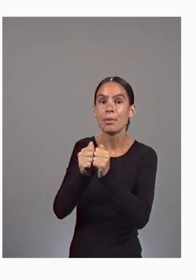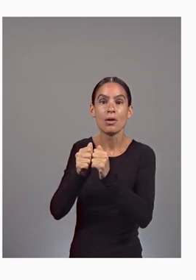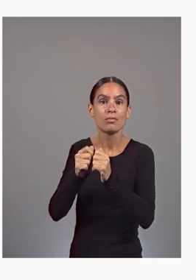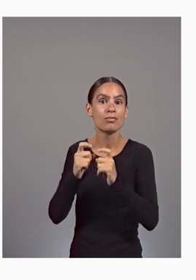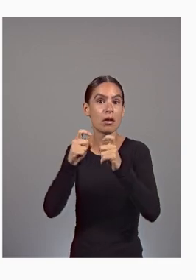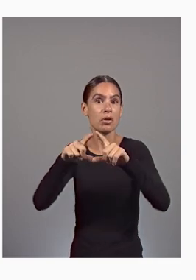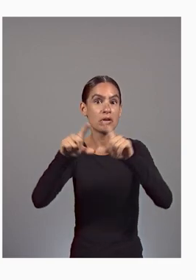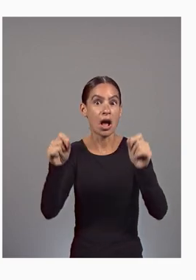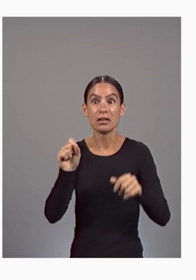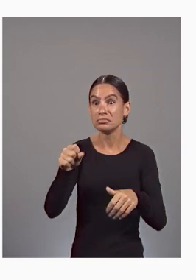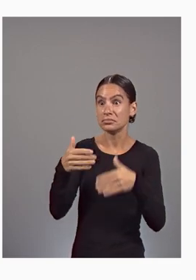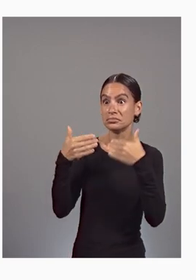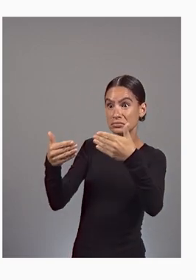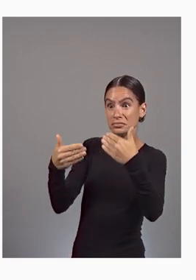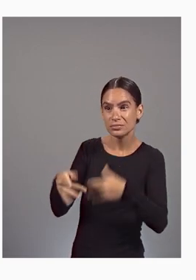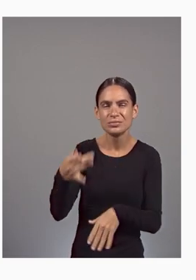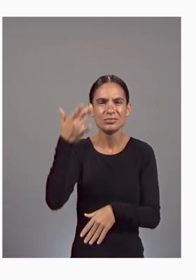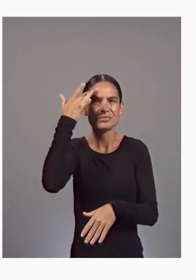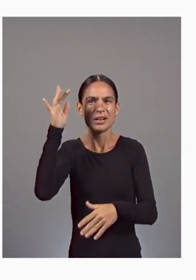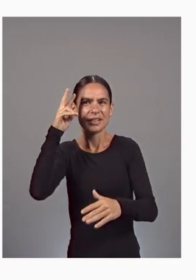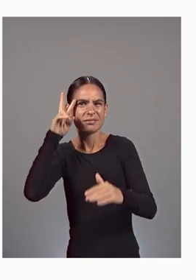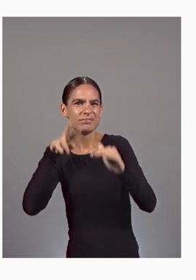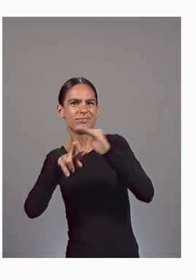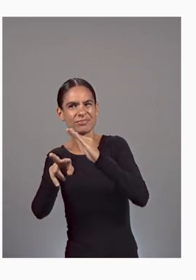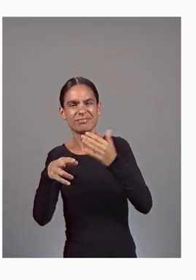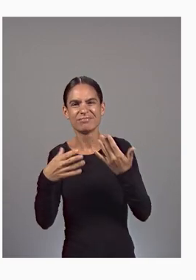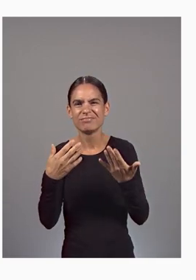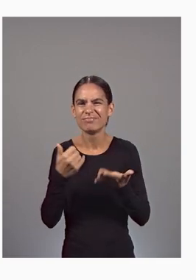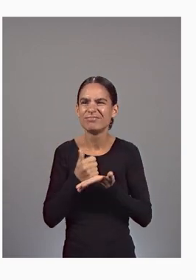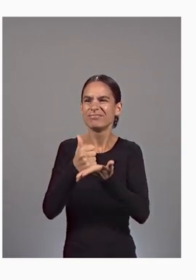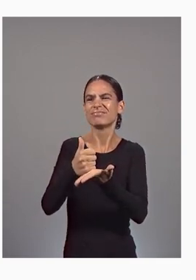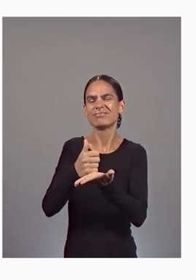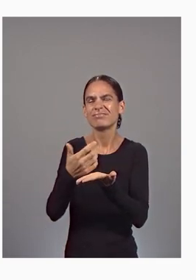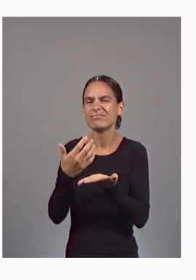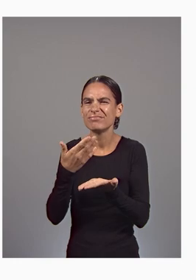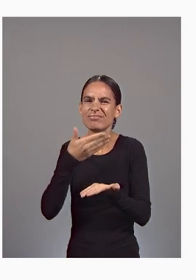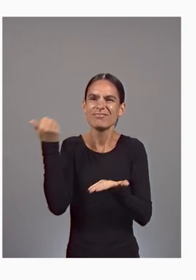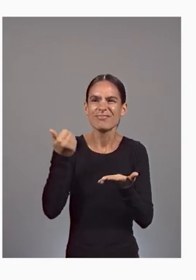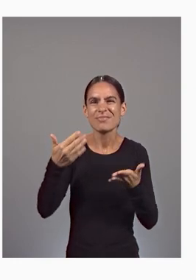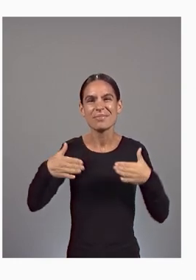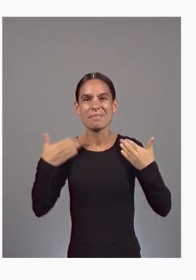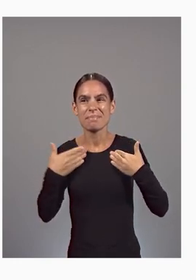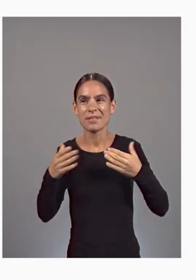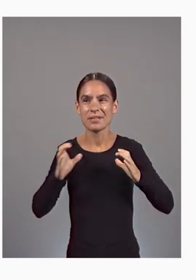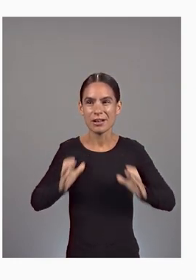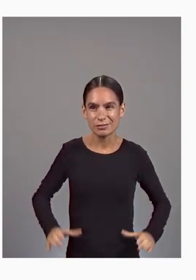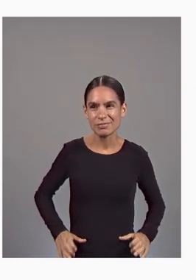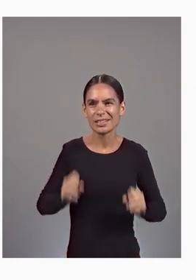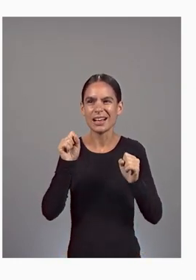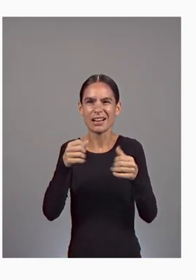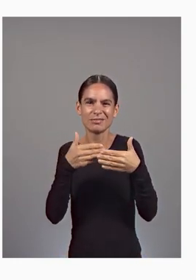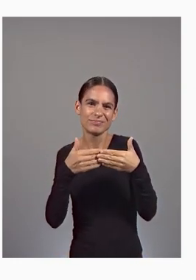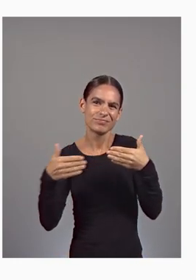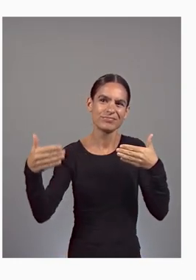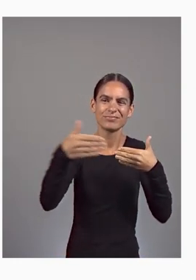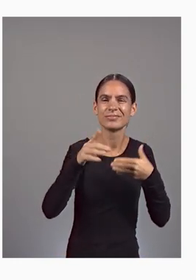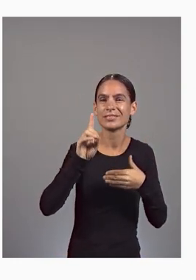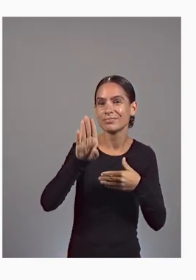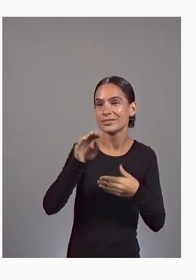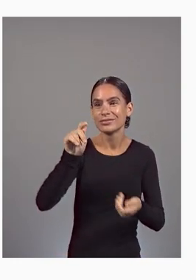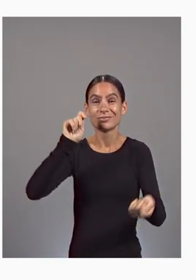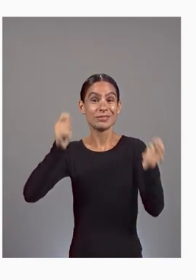better experiences and happy customers. So go beyond the dashboard and transform the way you do business. With Looker,